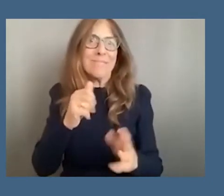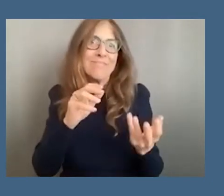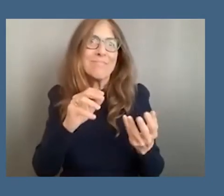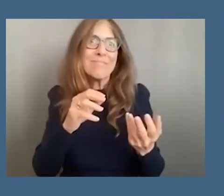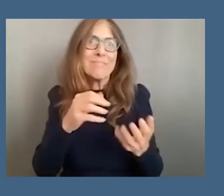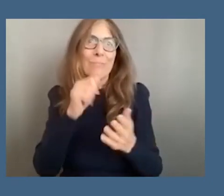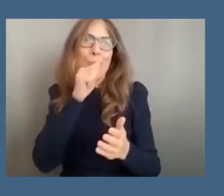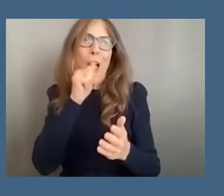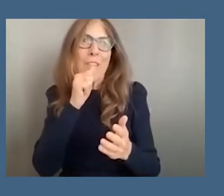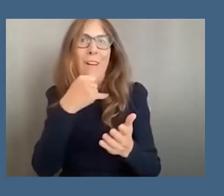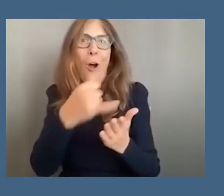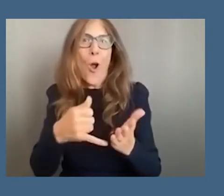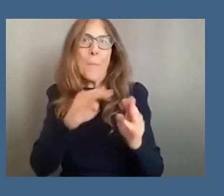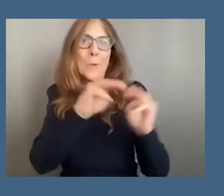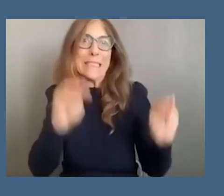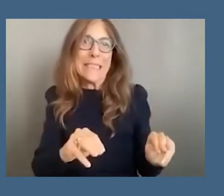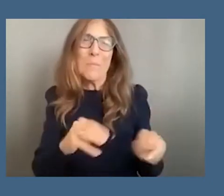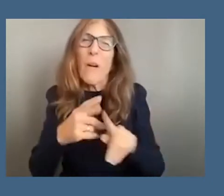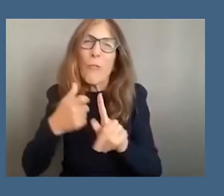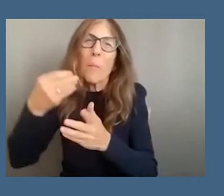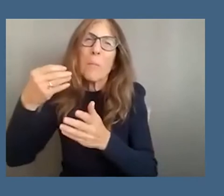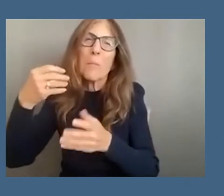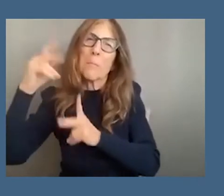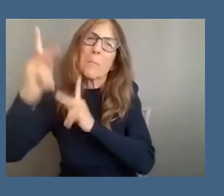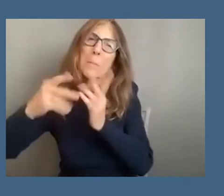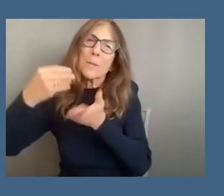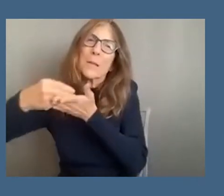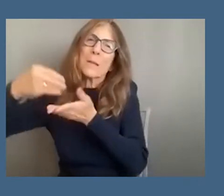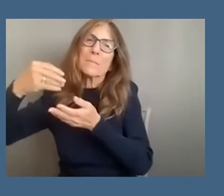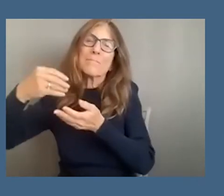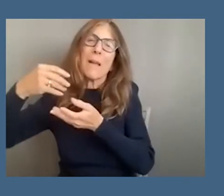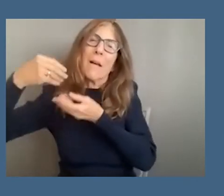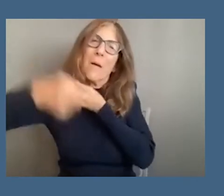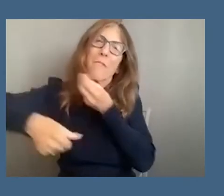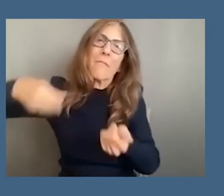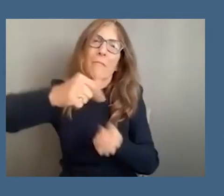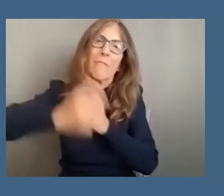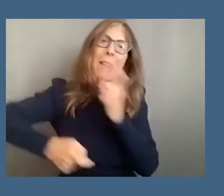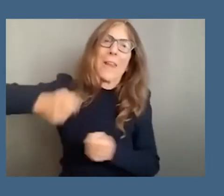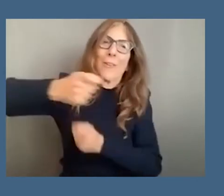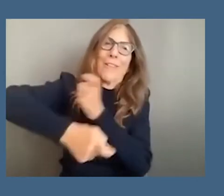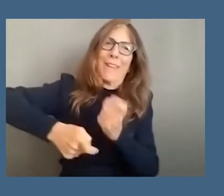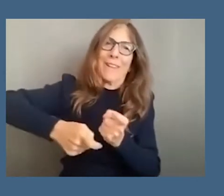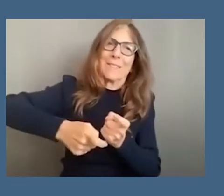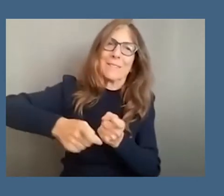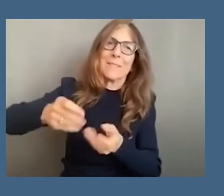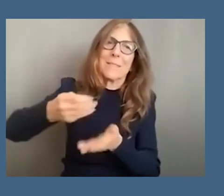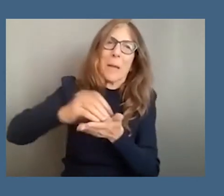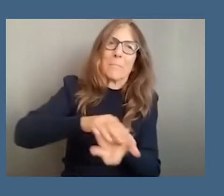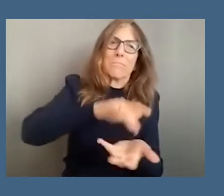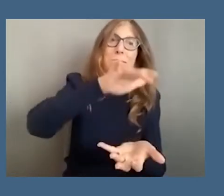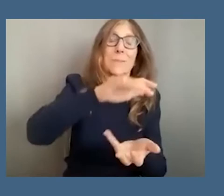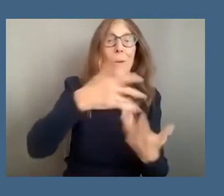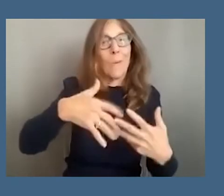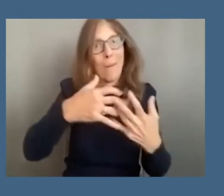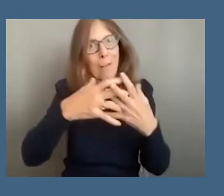private philanthropy so it's one of the great ironies of the american cultural sector that so much public good is trying